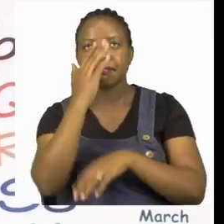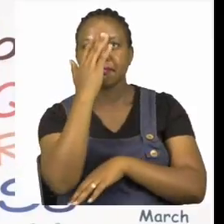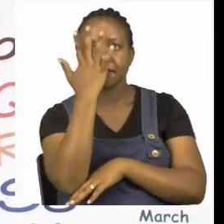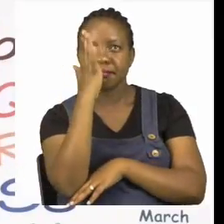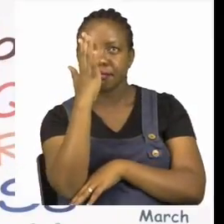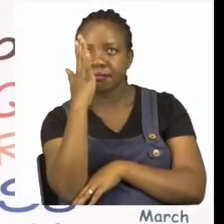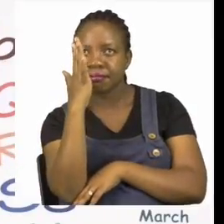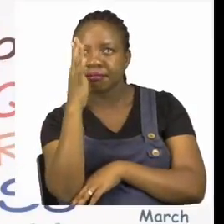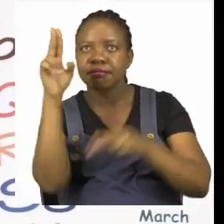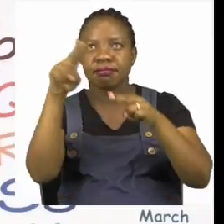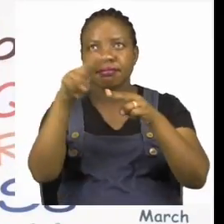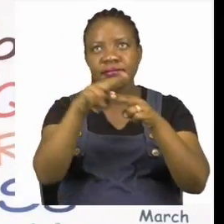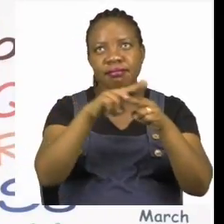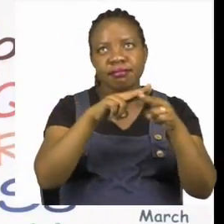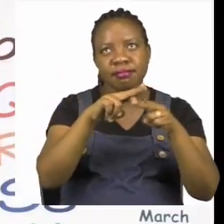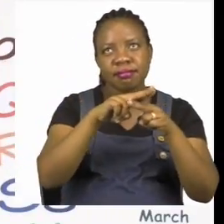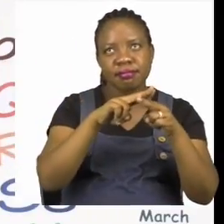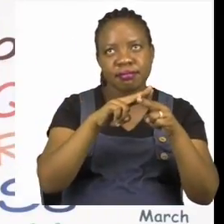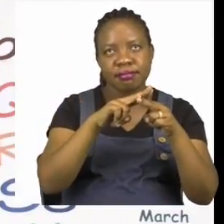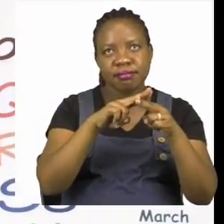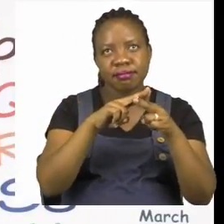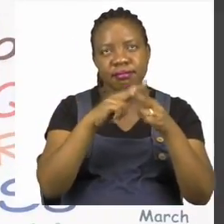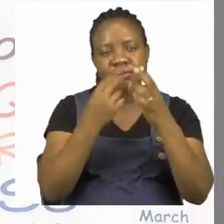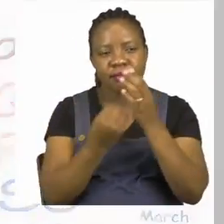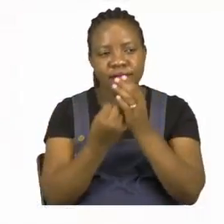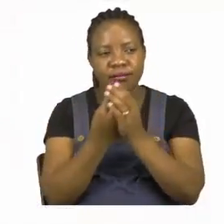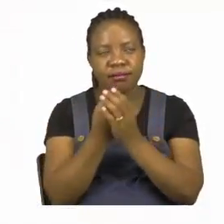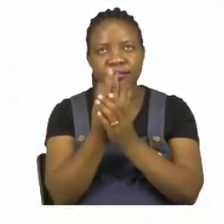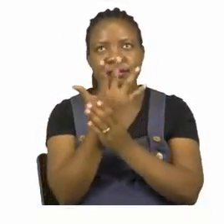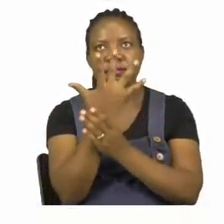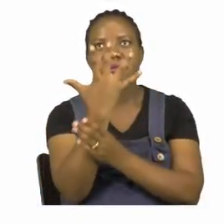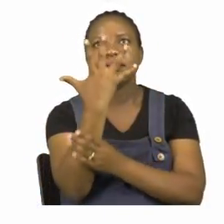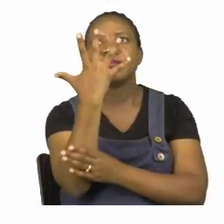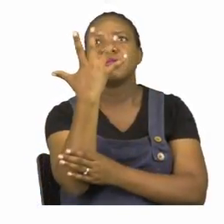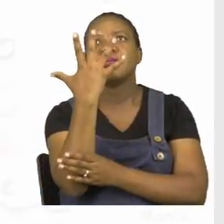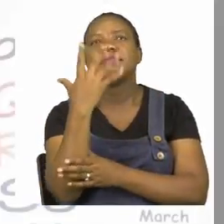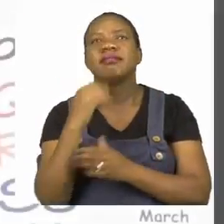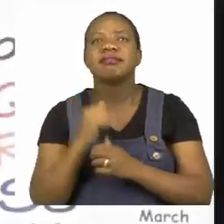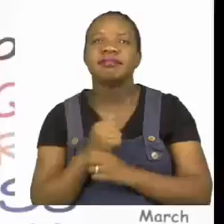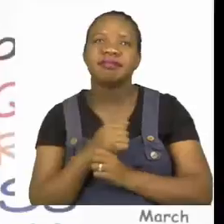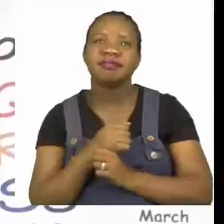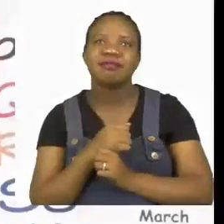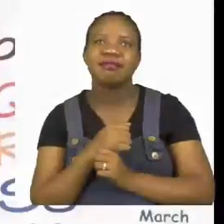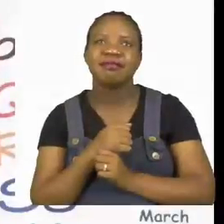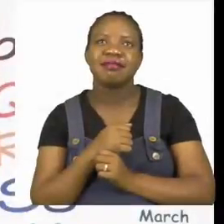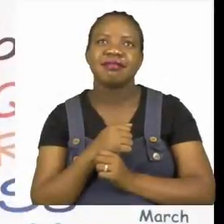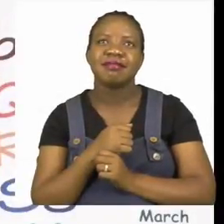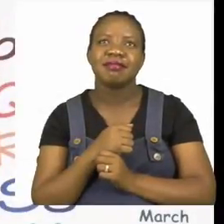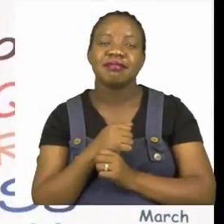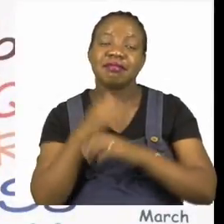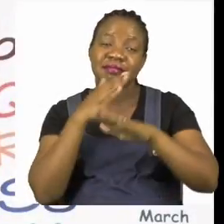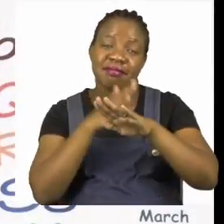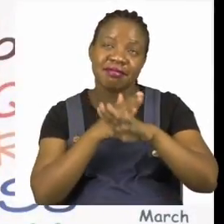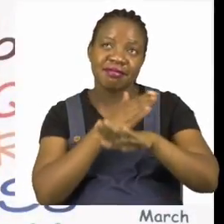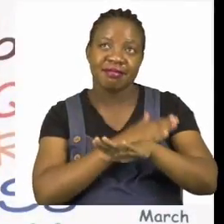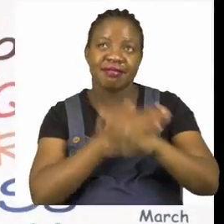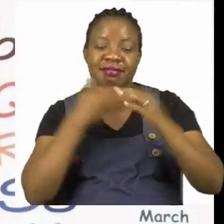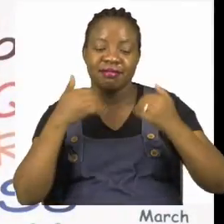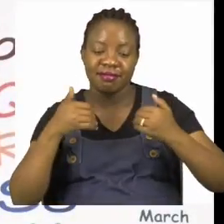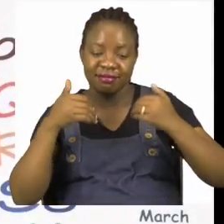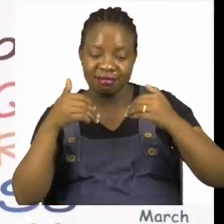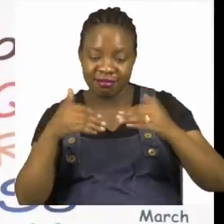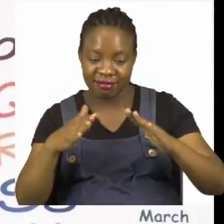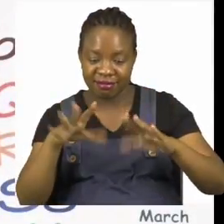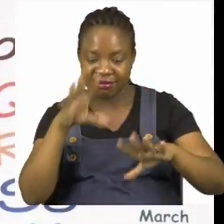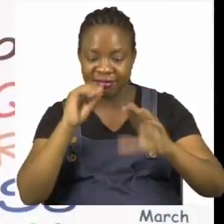of Plants, Uses and Spring. And before we get into any lessons boys